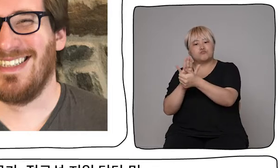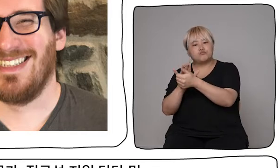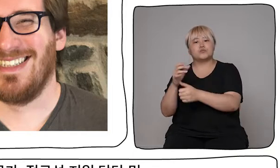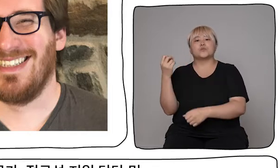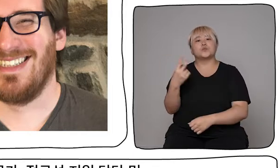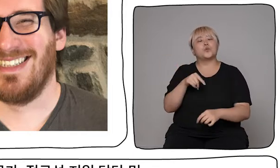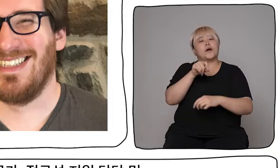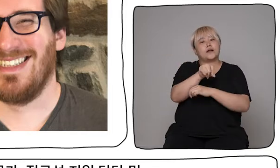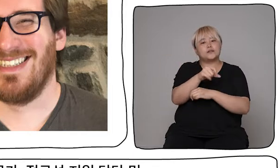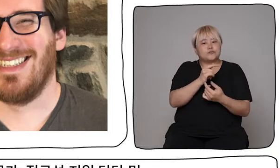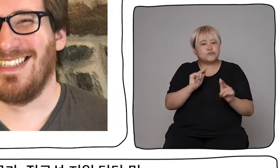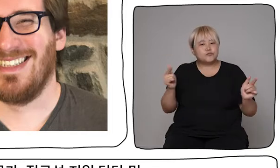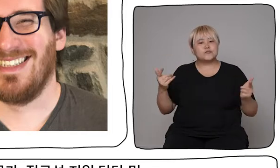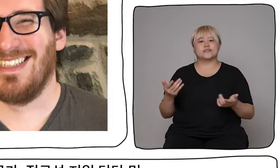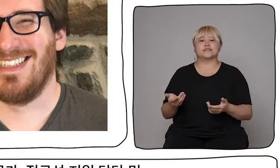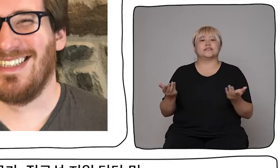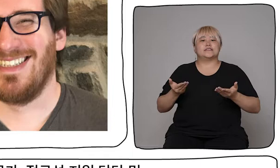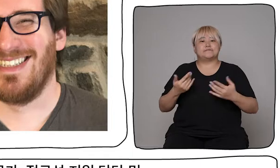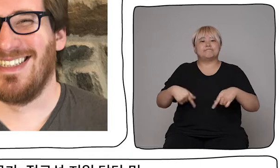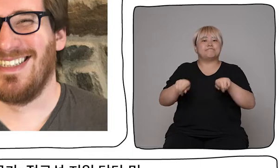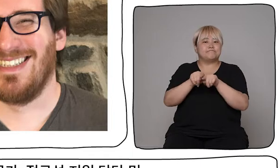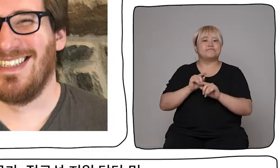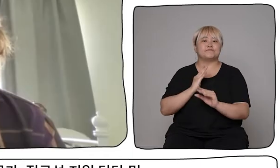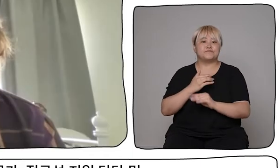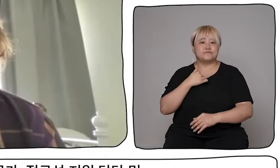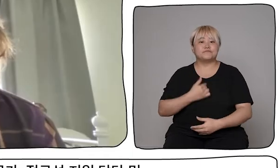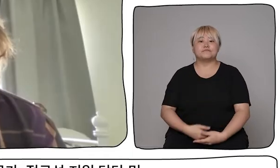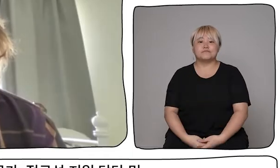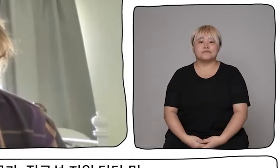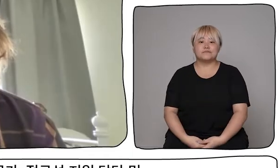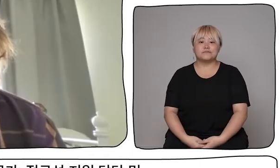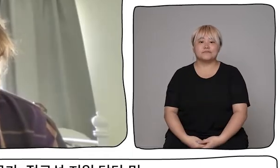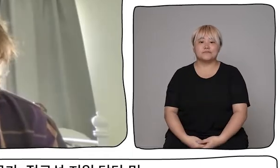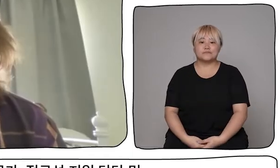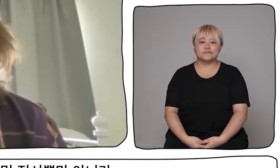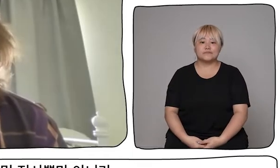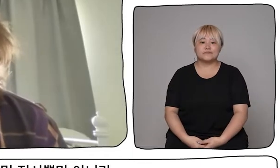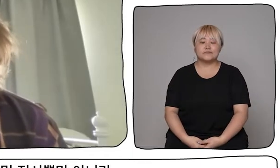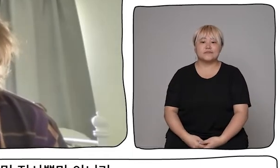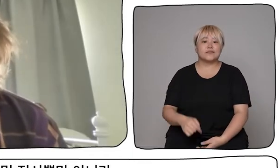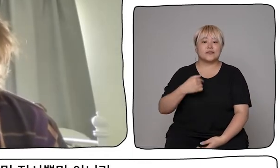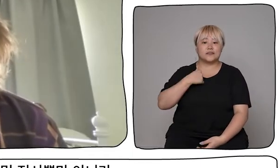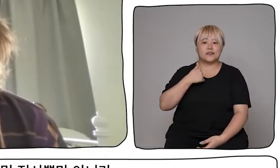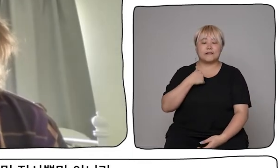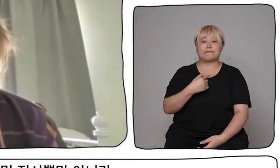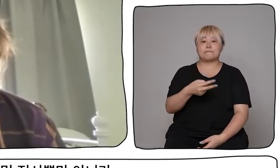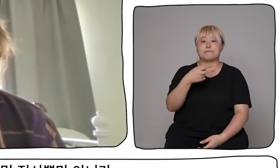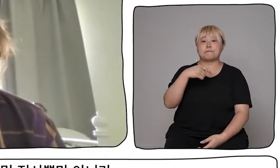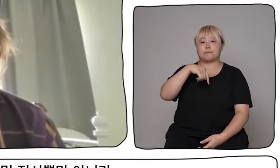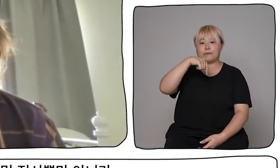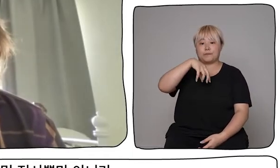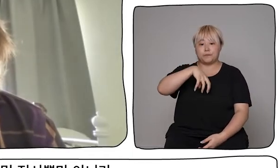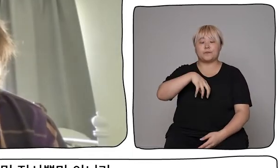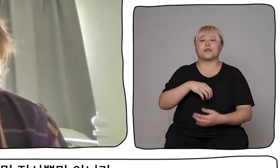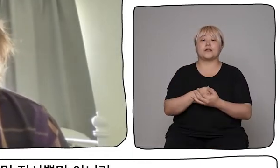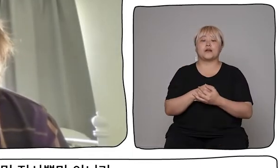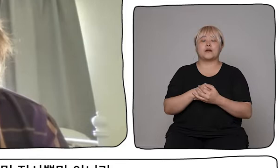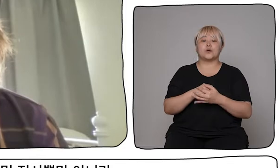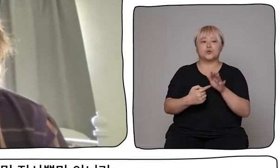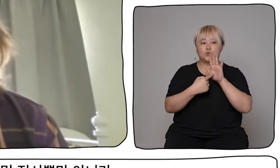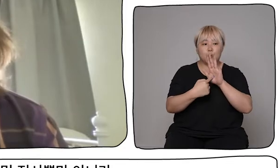administration assistants that we have at DADA. For DADA, I produce